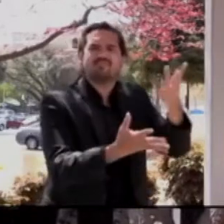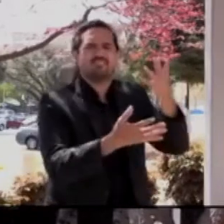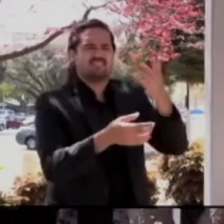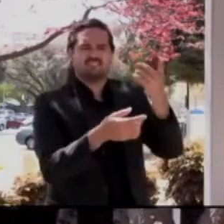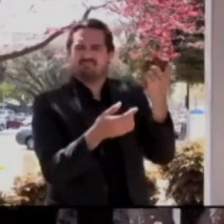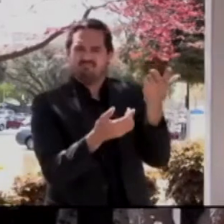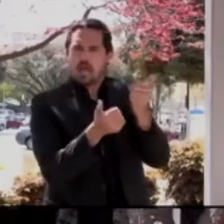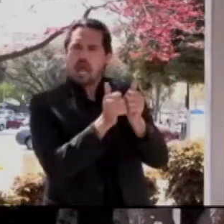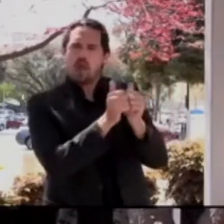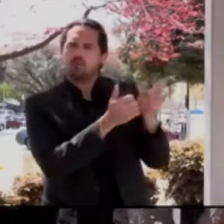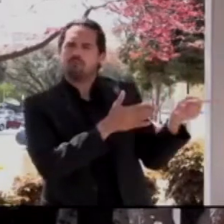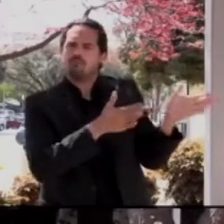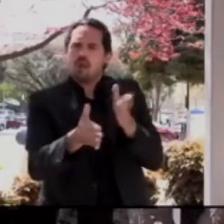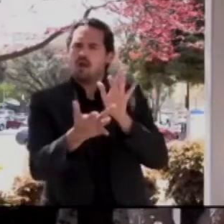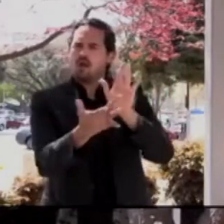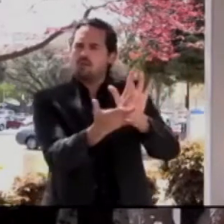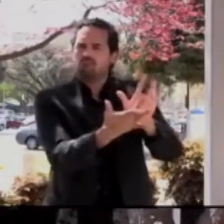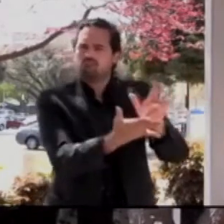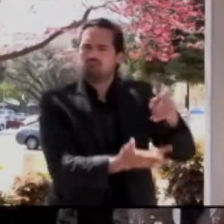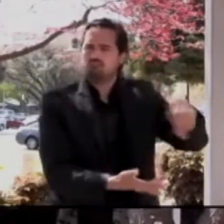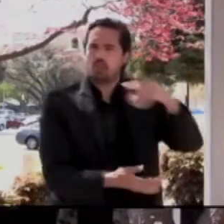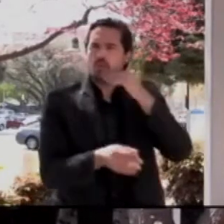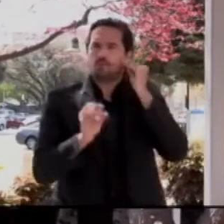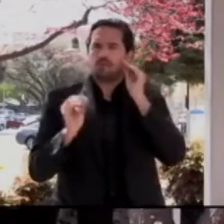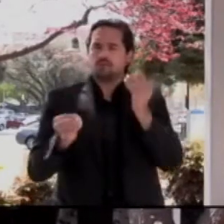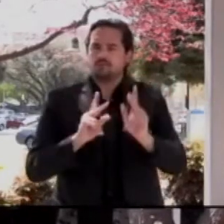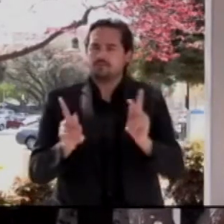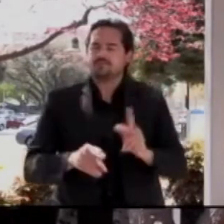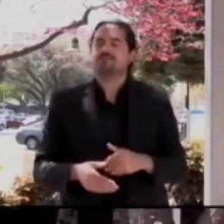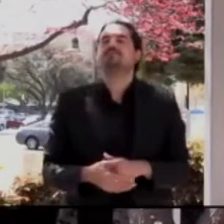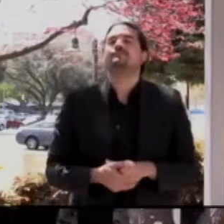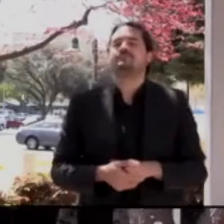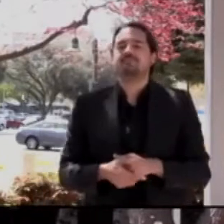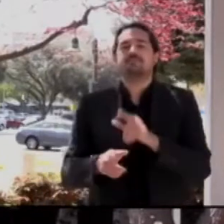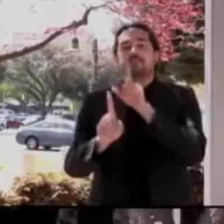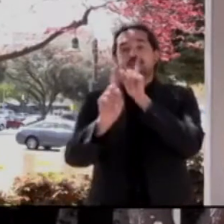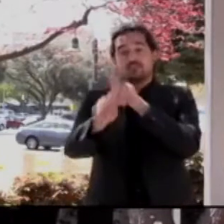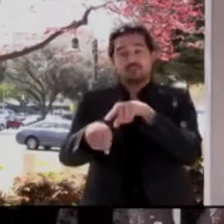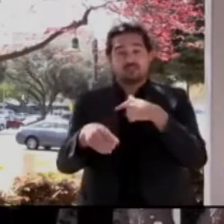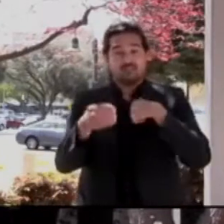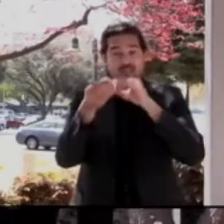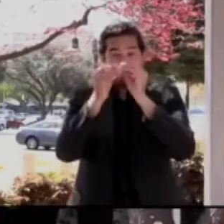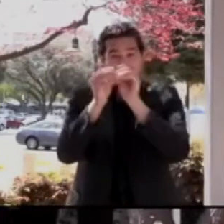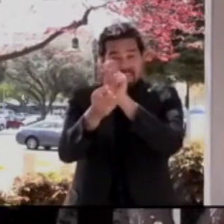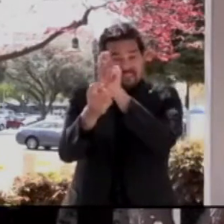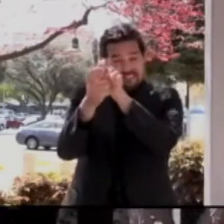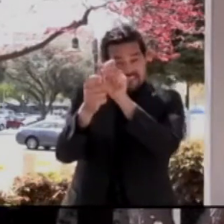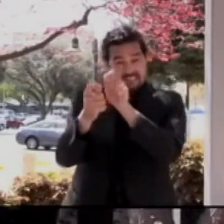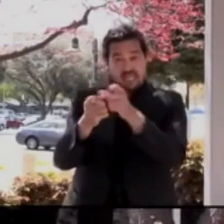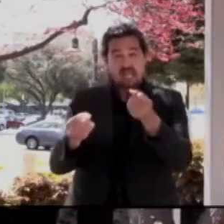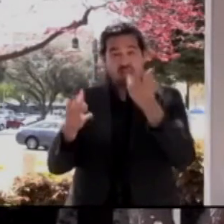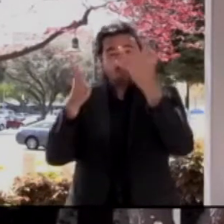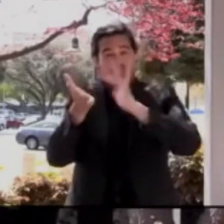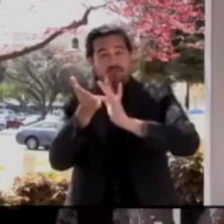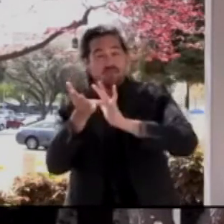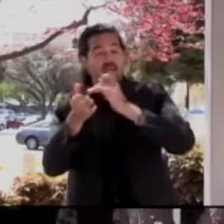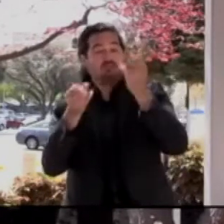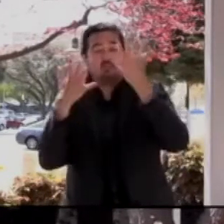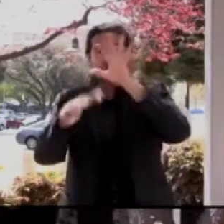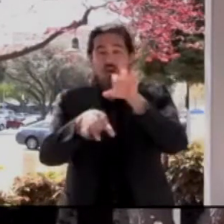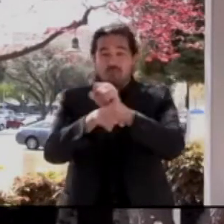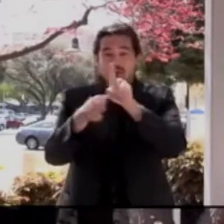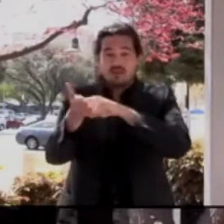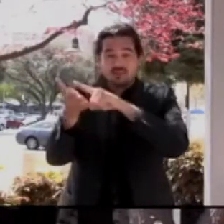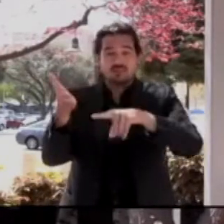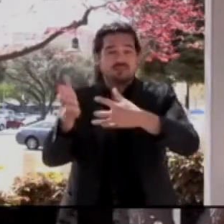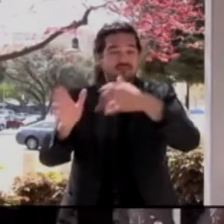I don't have the number of the exact number of vaccines of Johnson & Johnson that we are holding onto. It's just probably a few thousand doses.